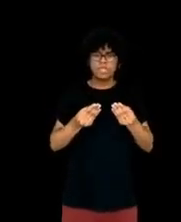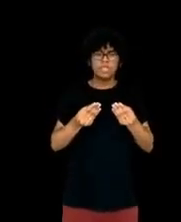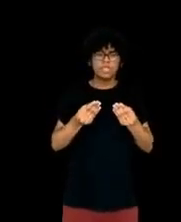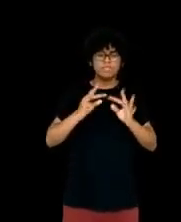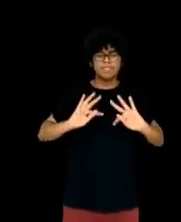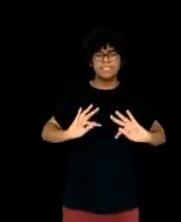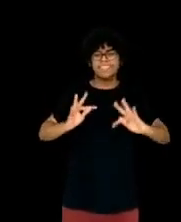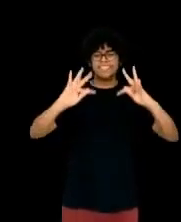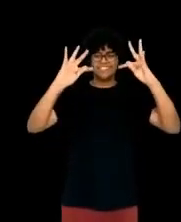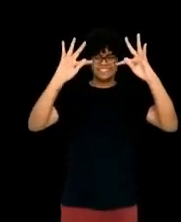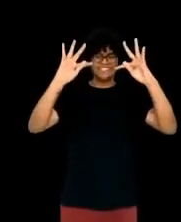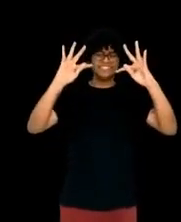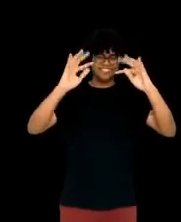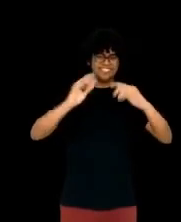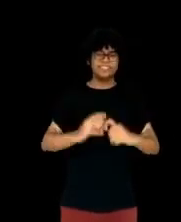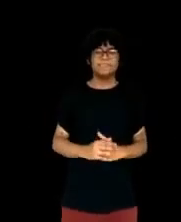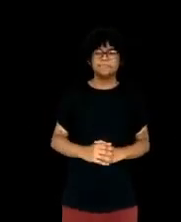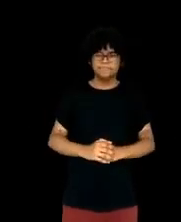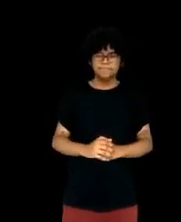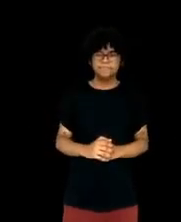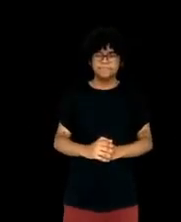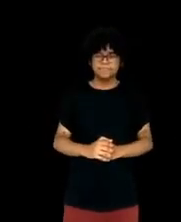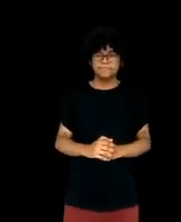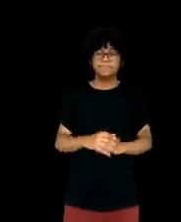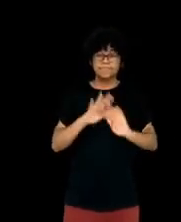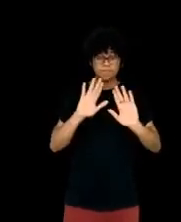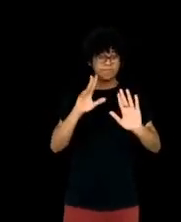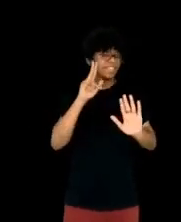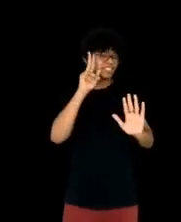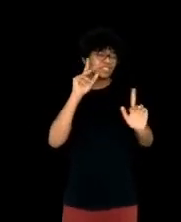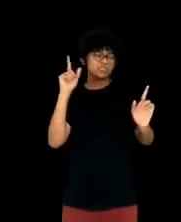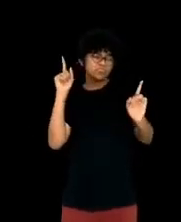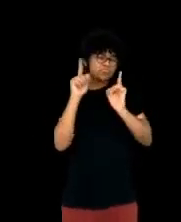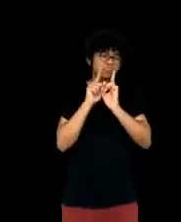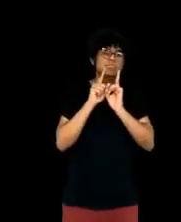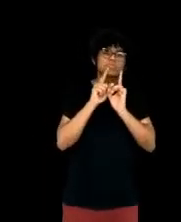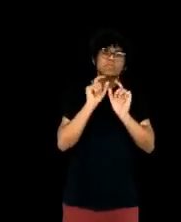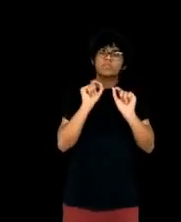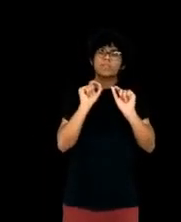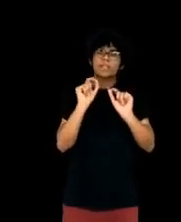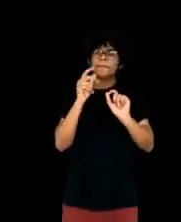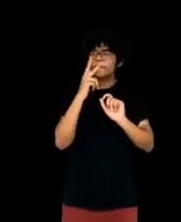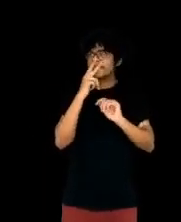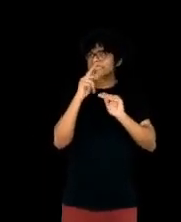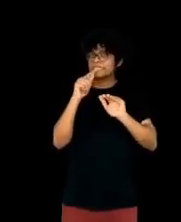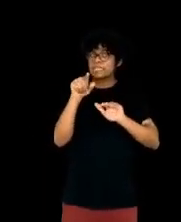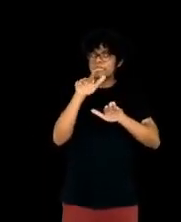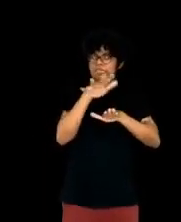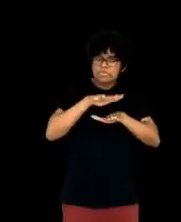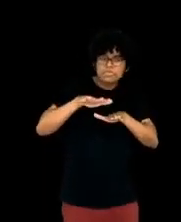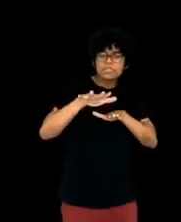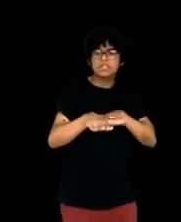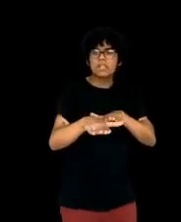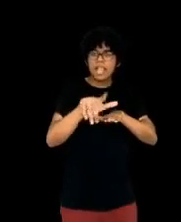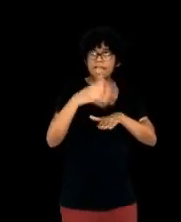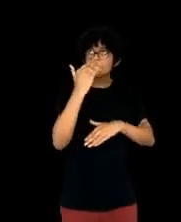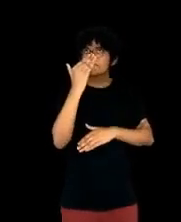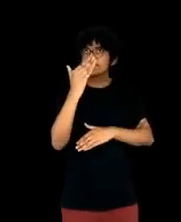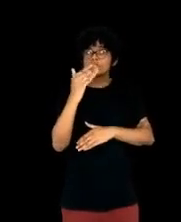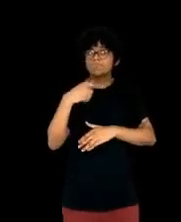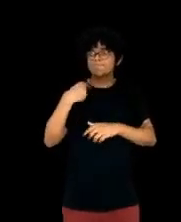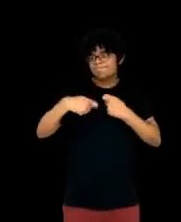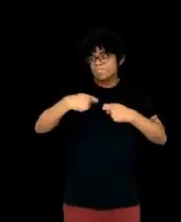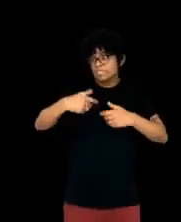developed. To make a long story short, they were way ahead of us, right? The ads team had a comparatively